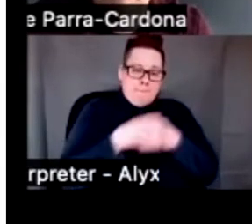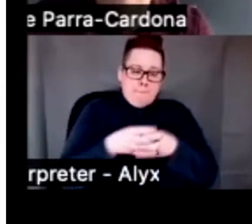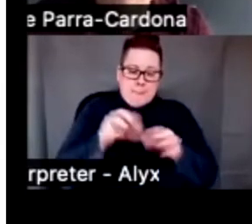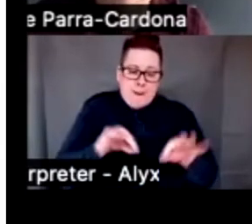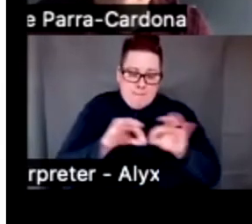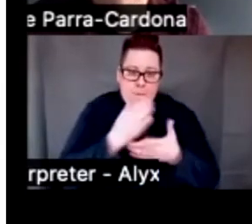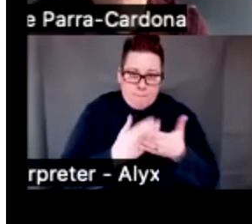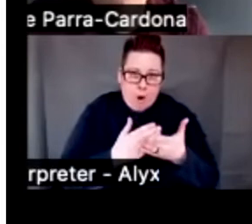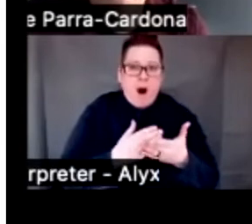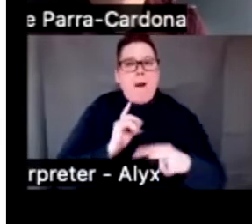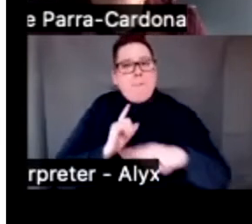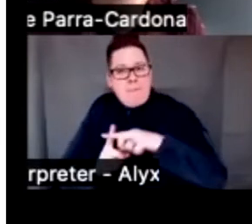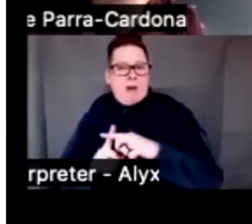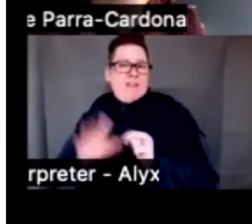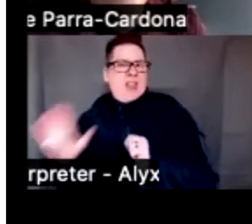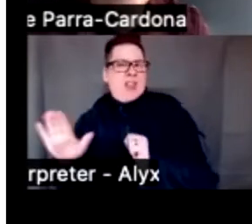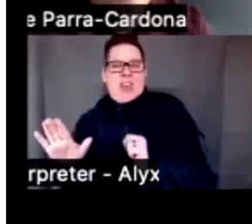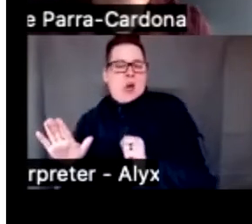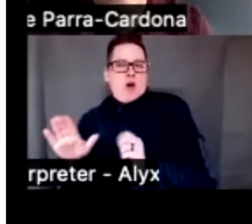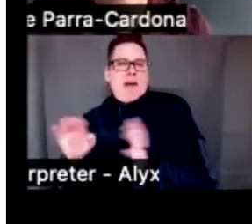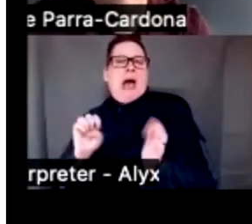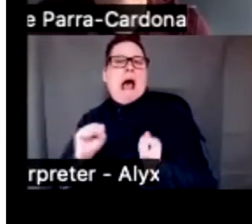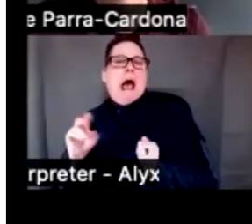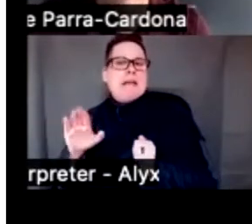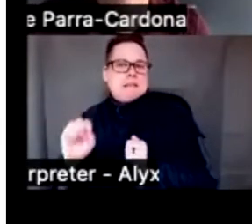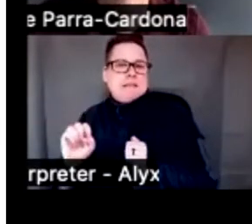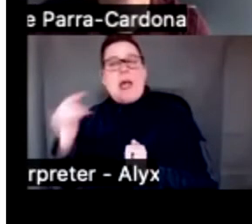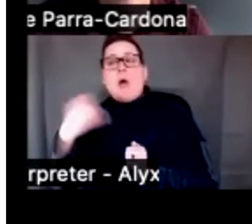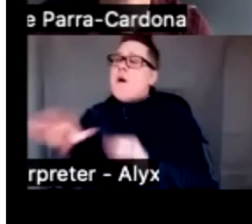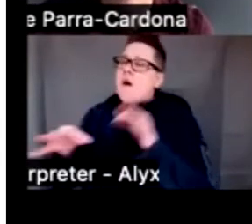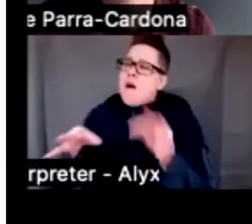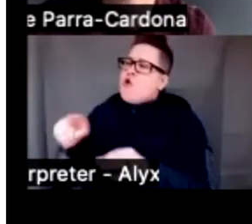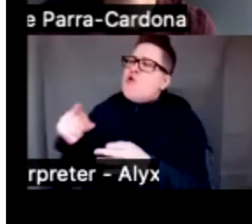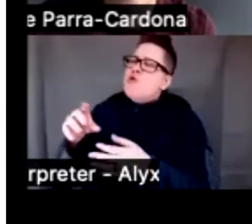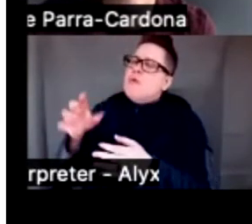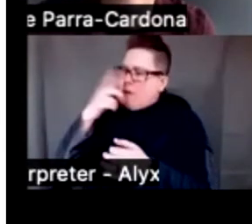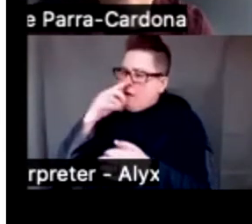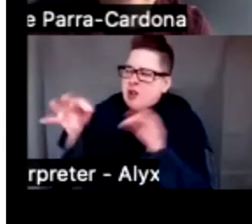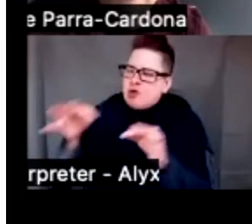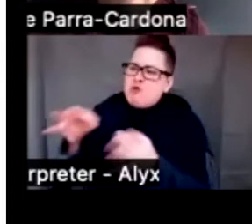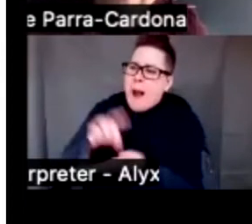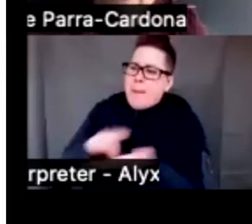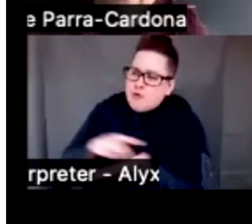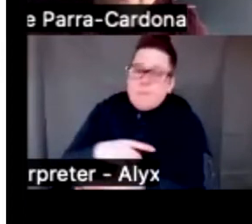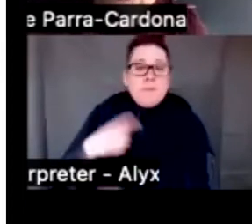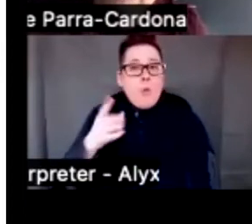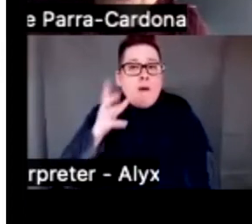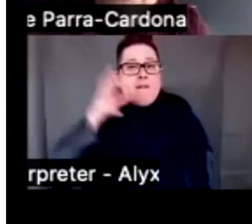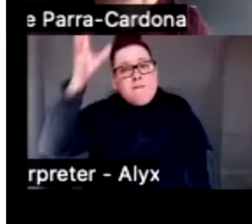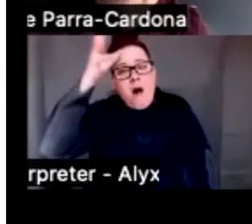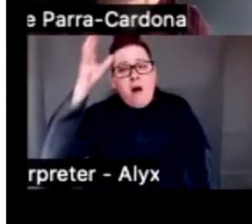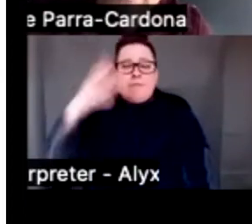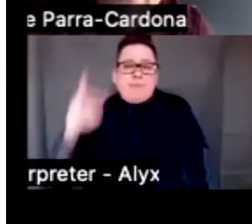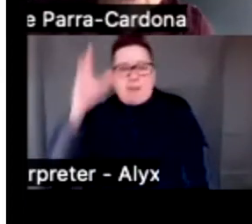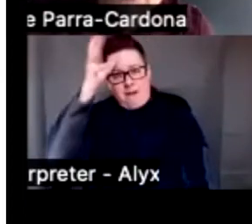people. For example, when we asked participants, can you describe discrimination to us, one father expressed. Discrimination